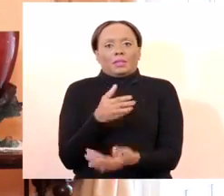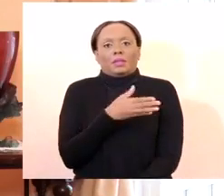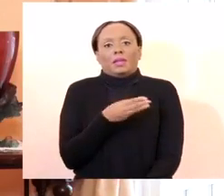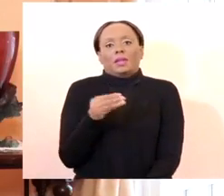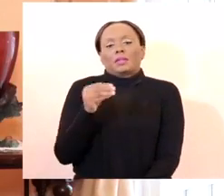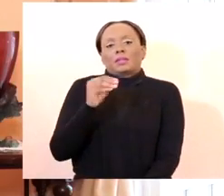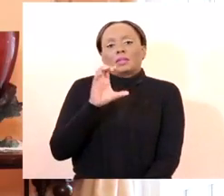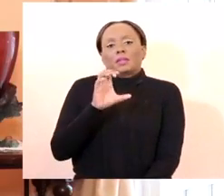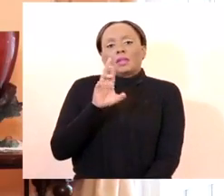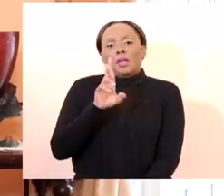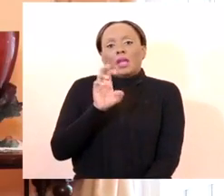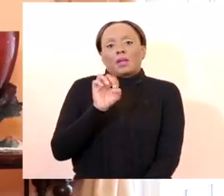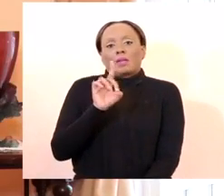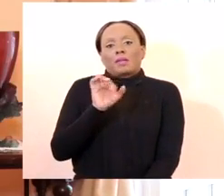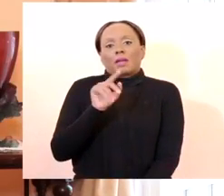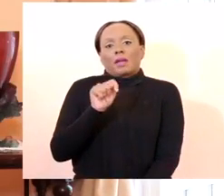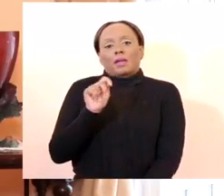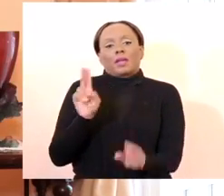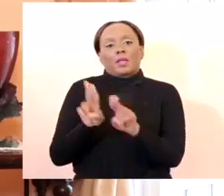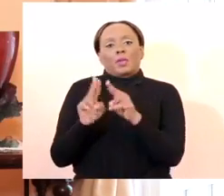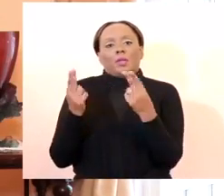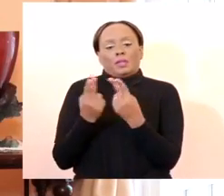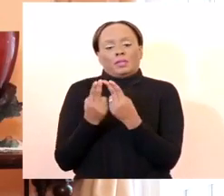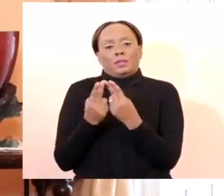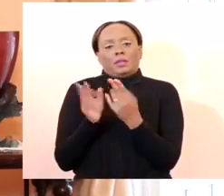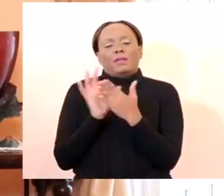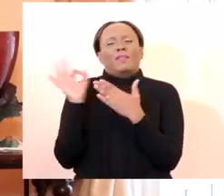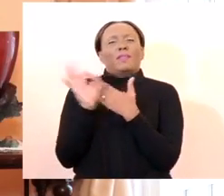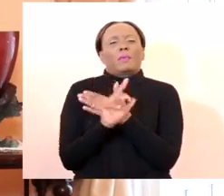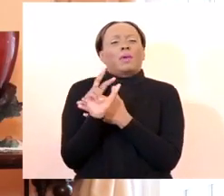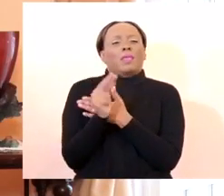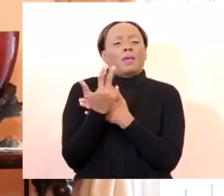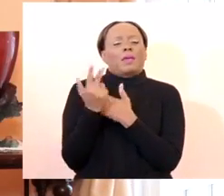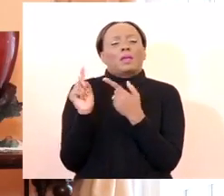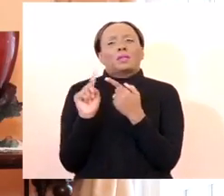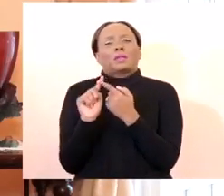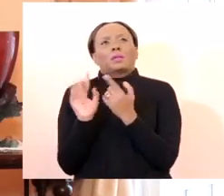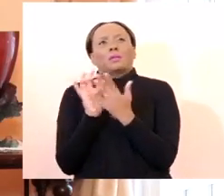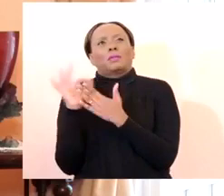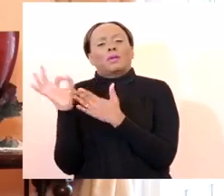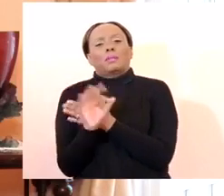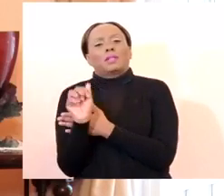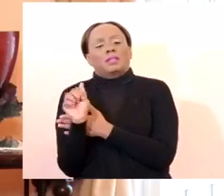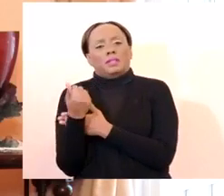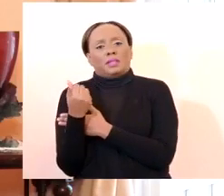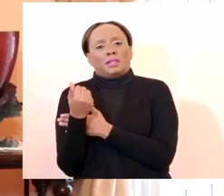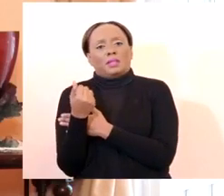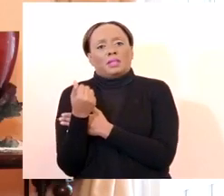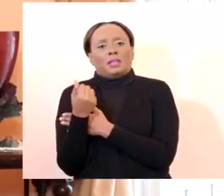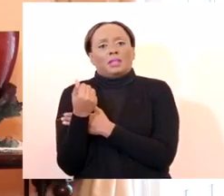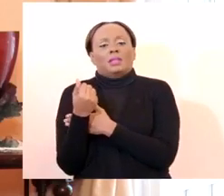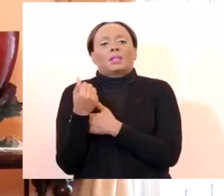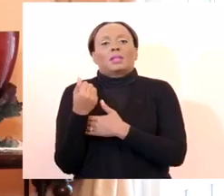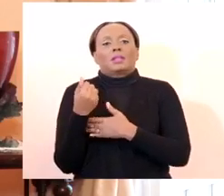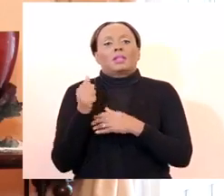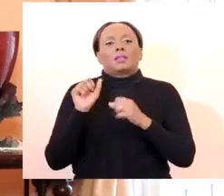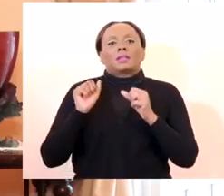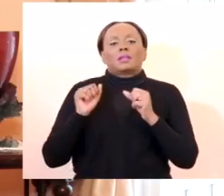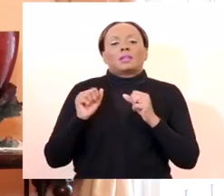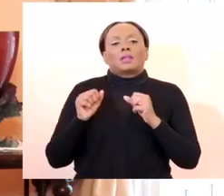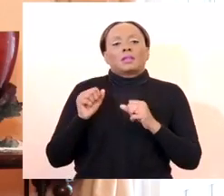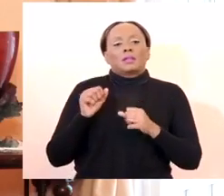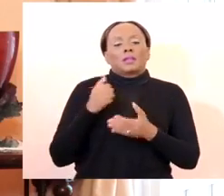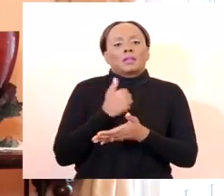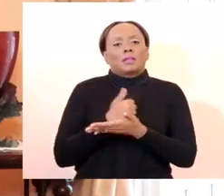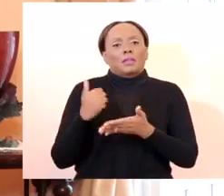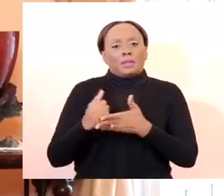part of this shutdown, and that is to say from the 3rd of February to the 10th of February, to provide back office services. In other